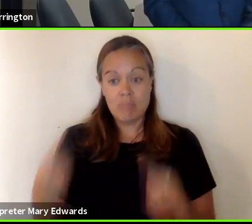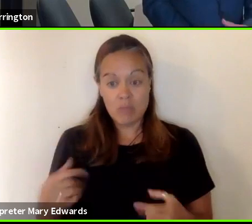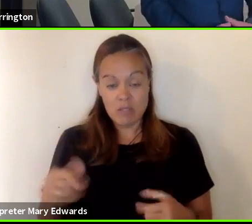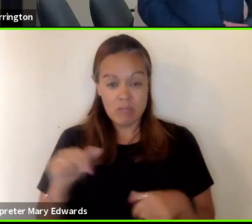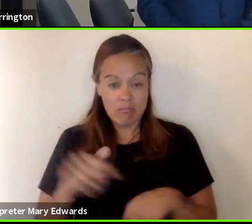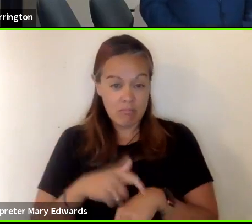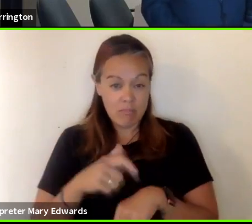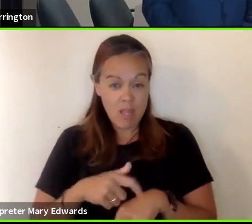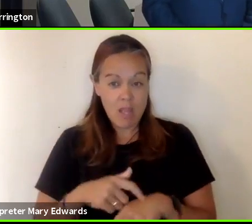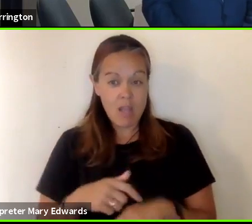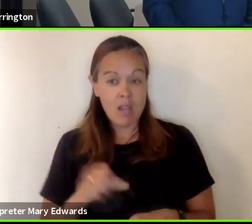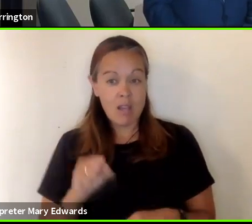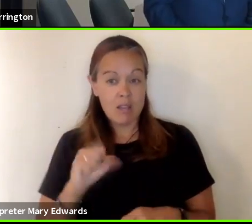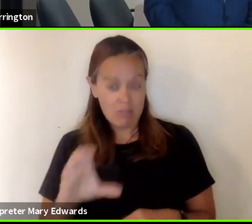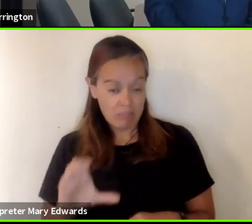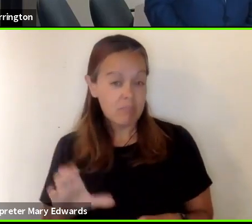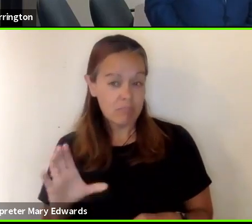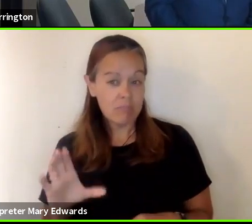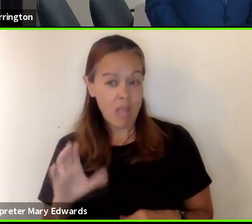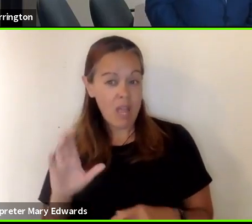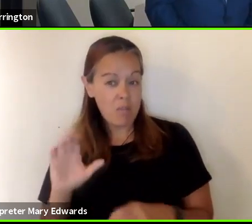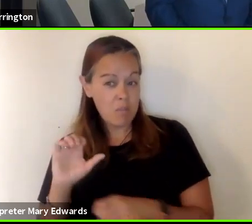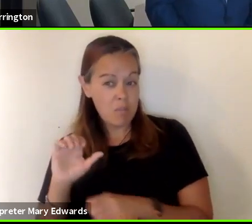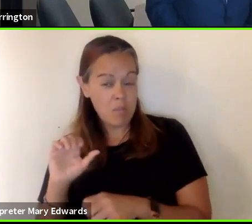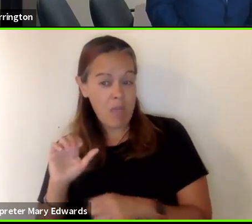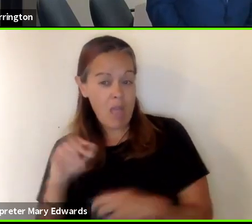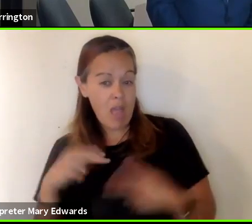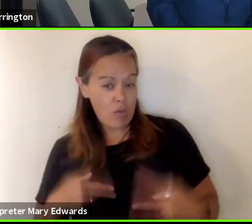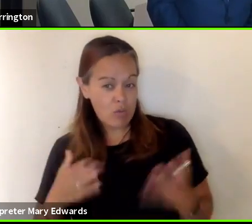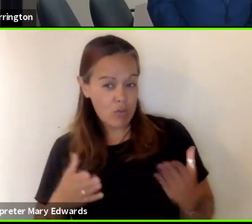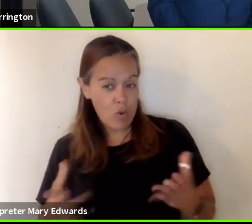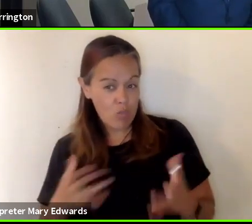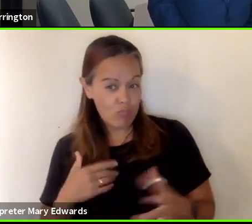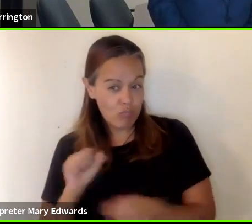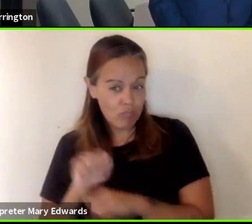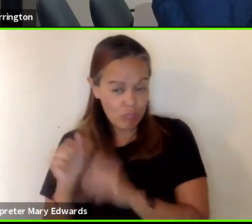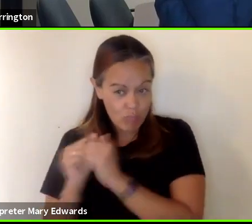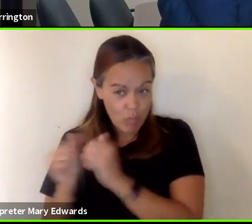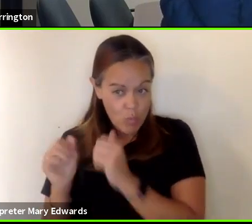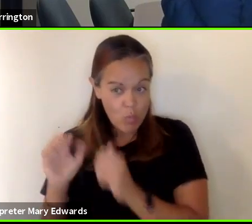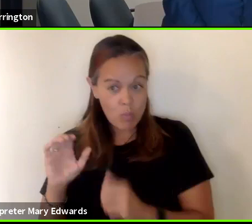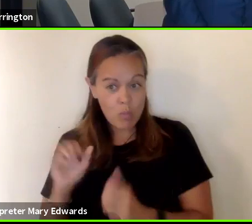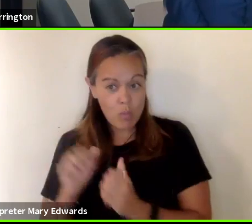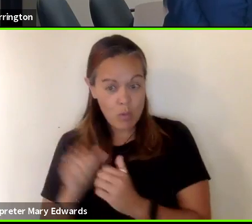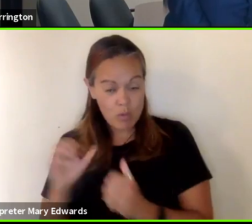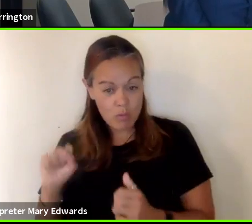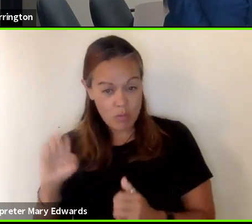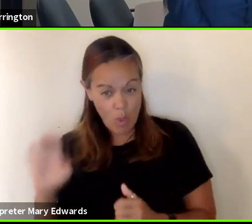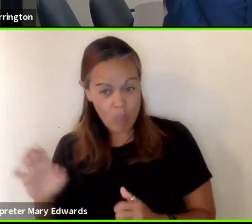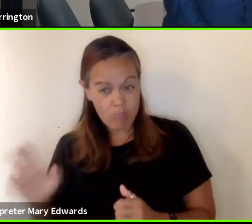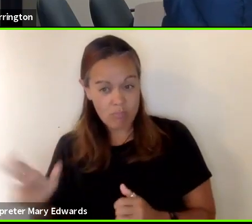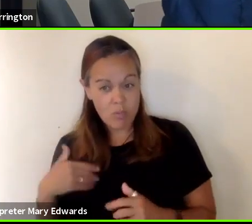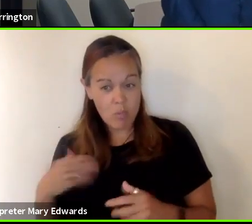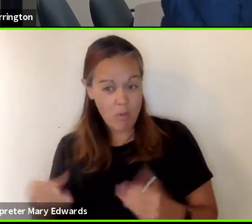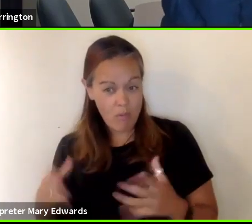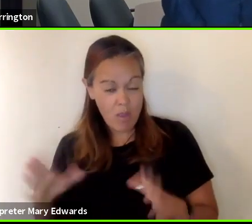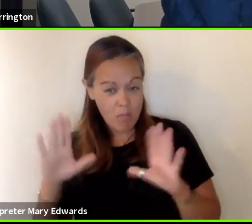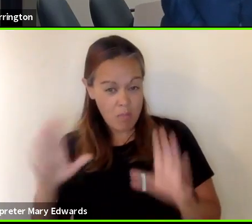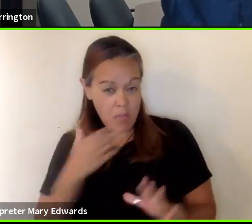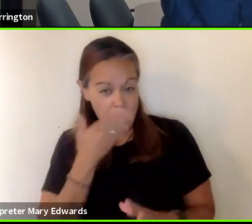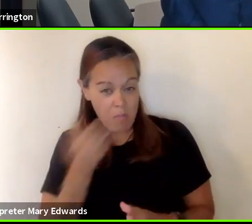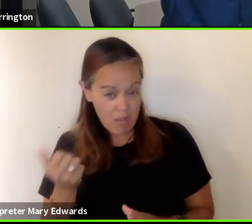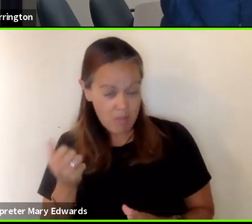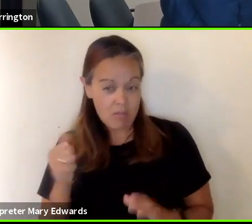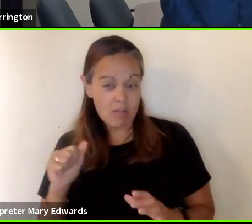with go as i just said to provide the most up-to-date information and guidance possible so that the office of education